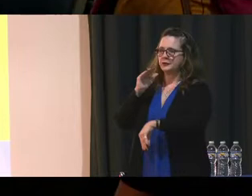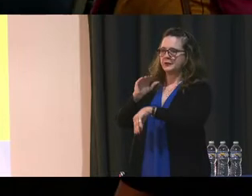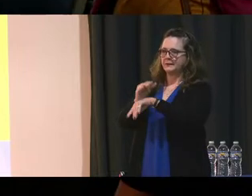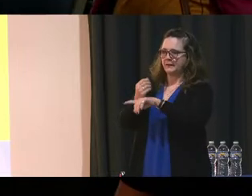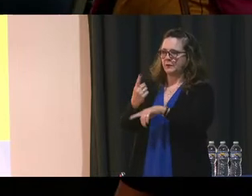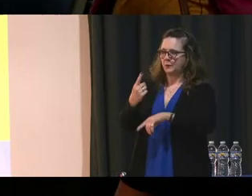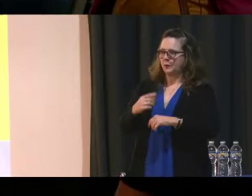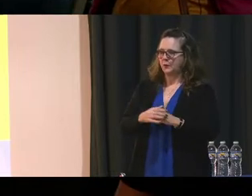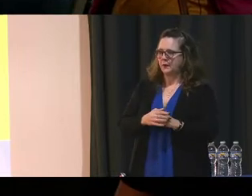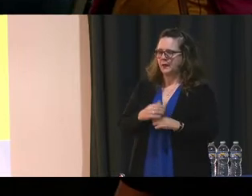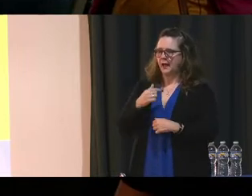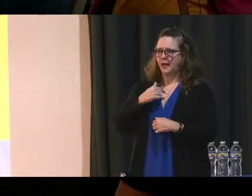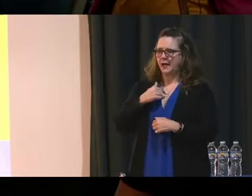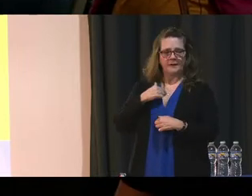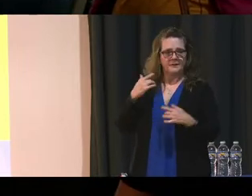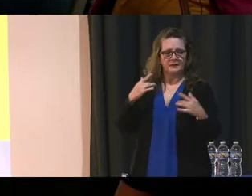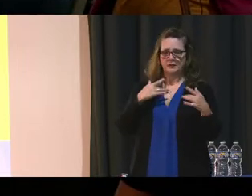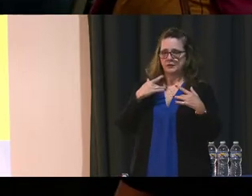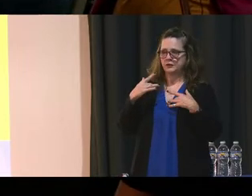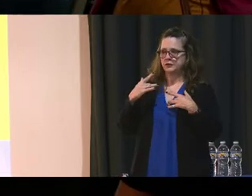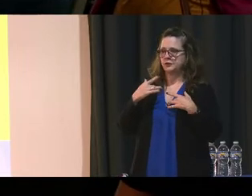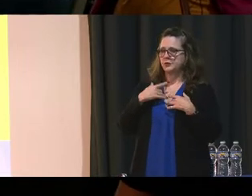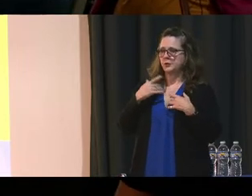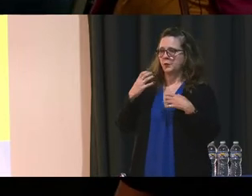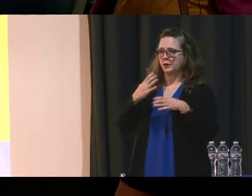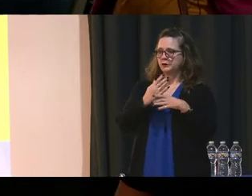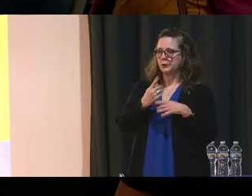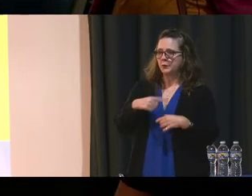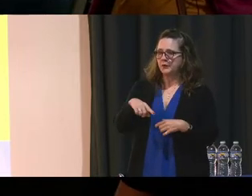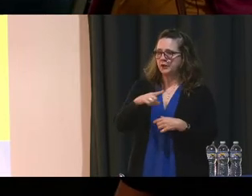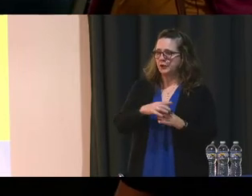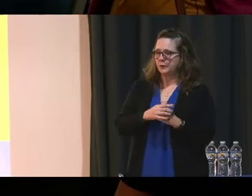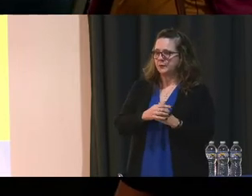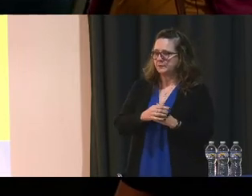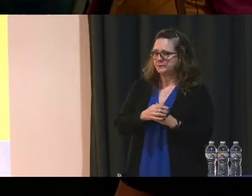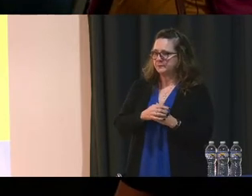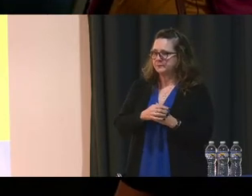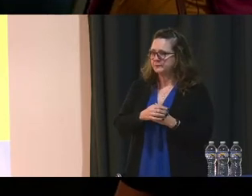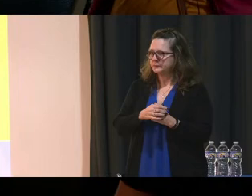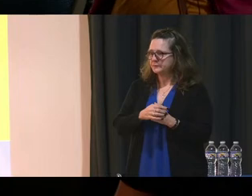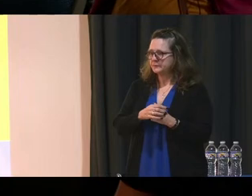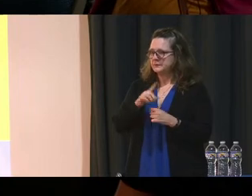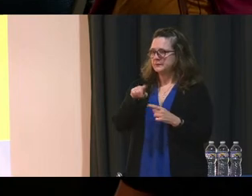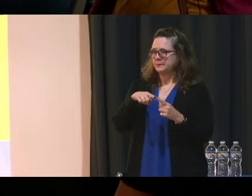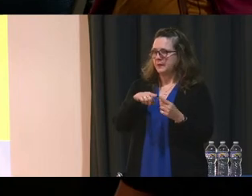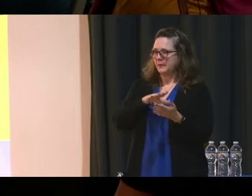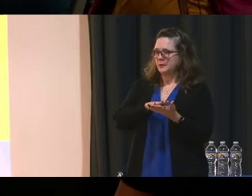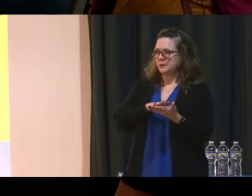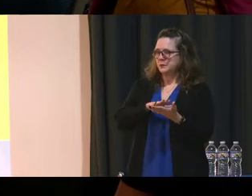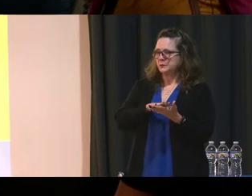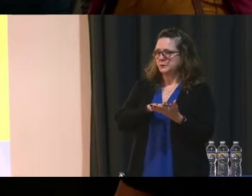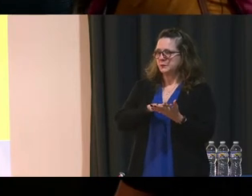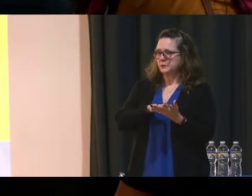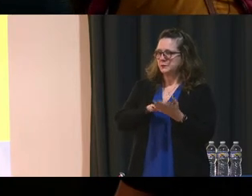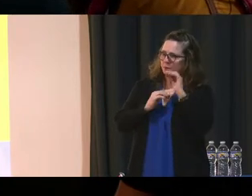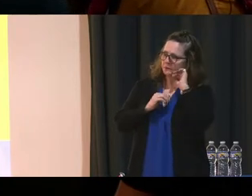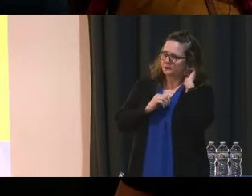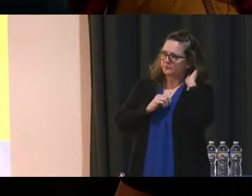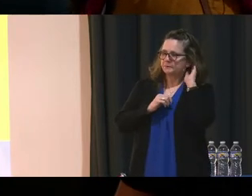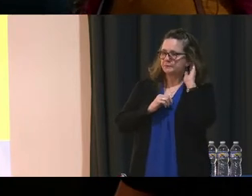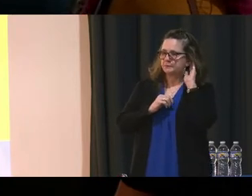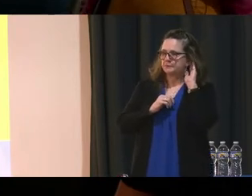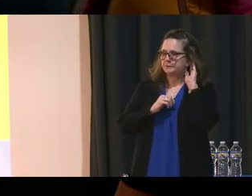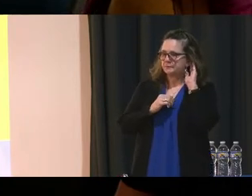I have a concern that I wanted to share with you, and it's about the school. I have a niece and I have a grandson